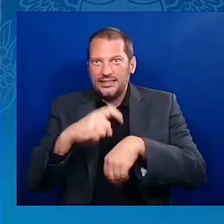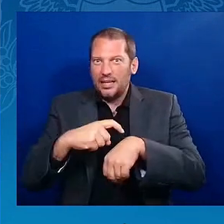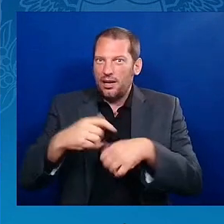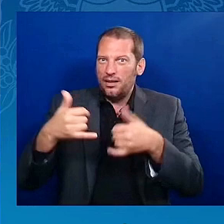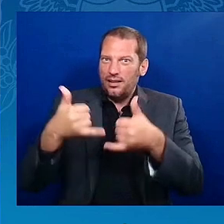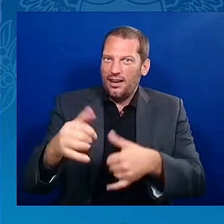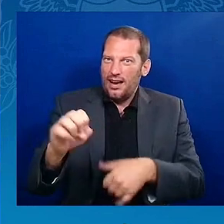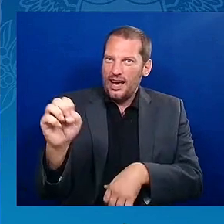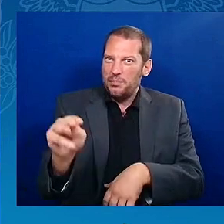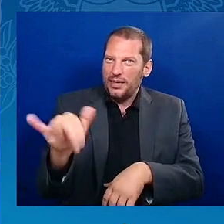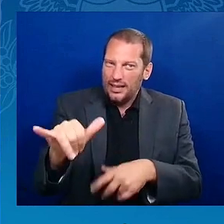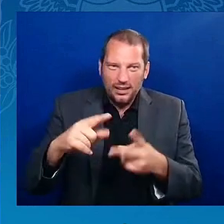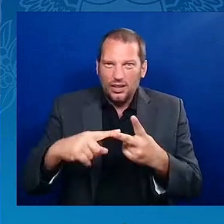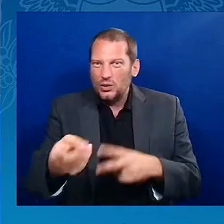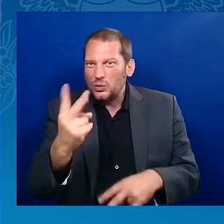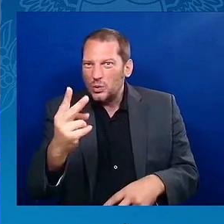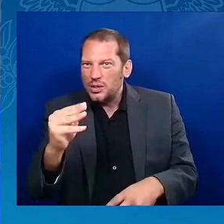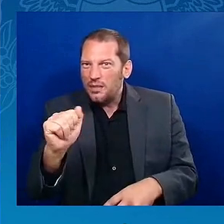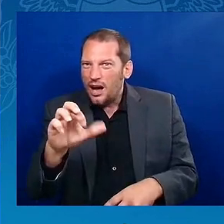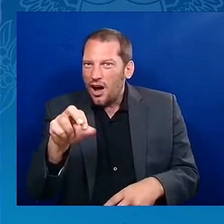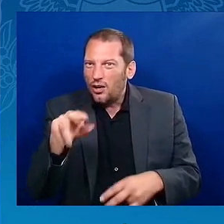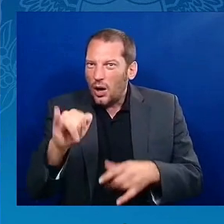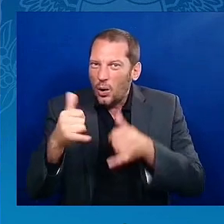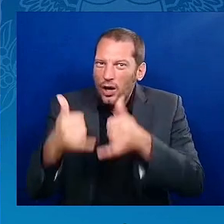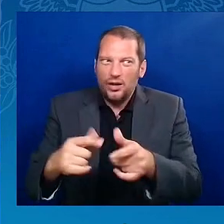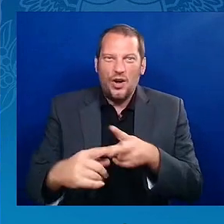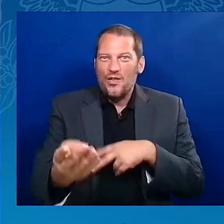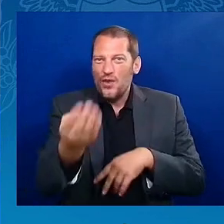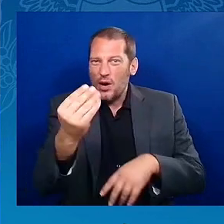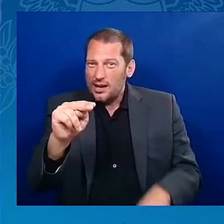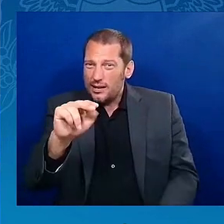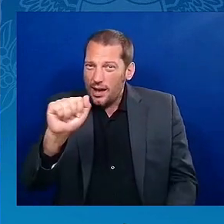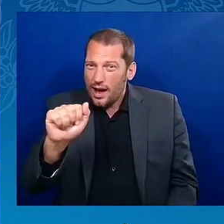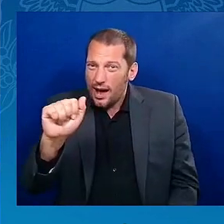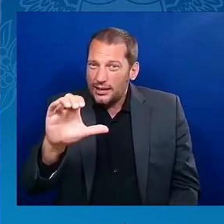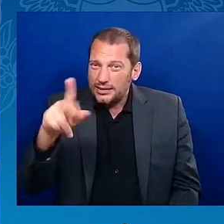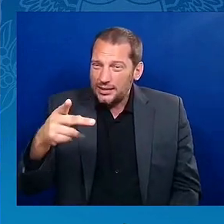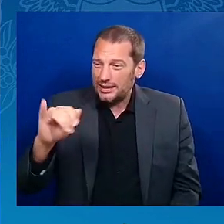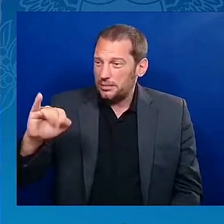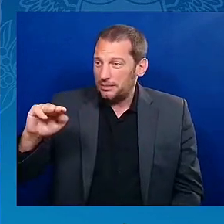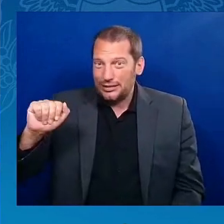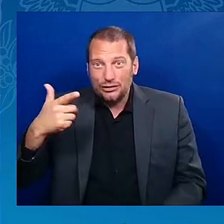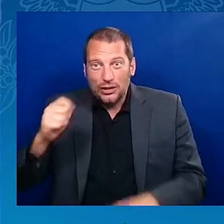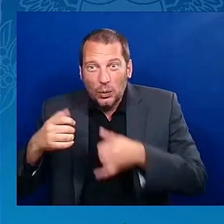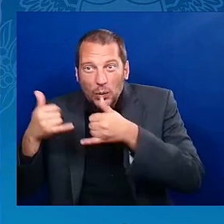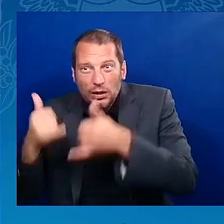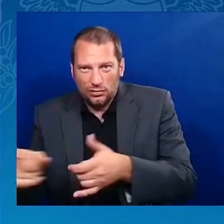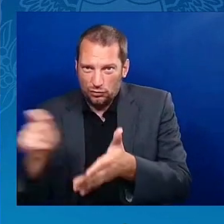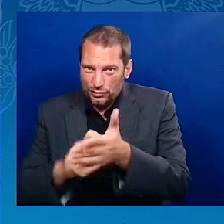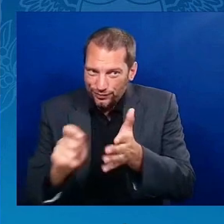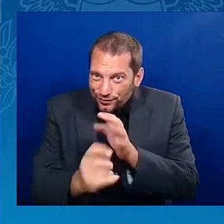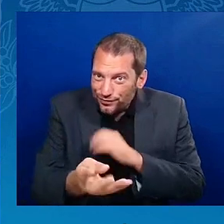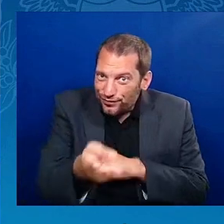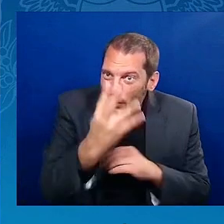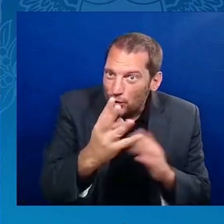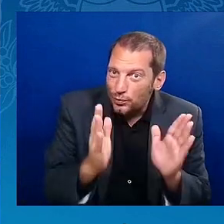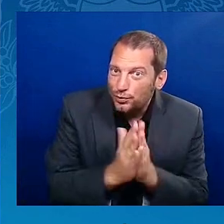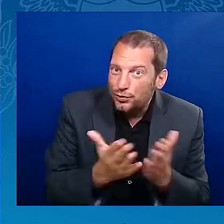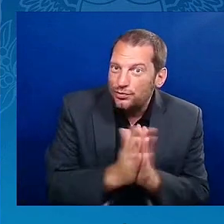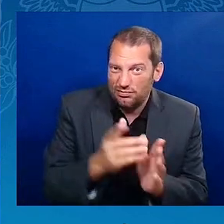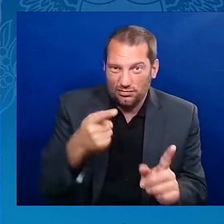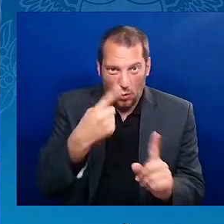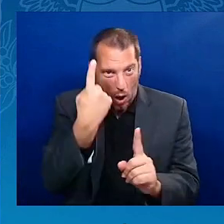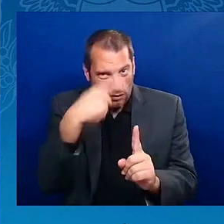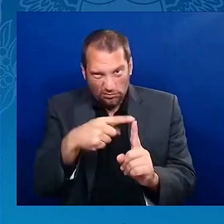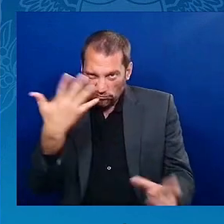Image Awards. He's written four books, including a bestseller, and he and his wife Marjorie are the founders of the